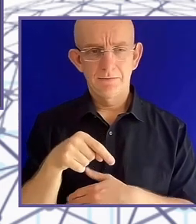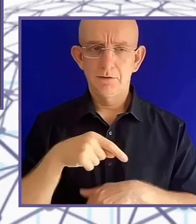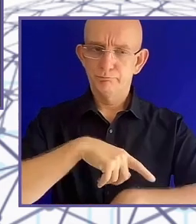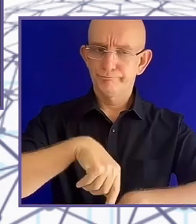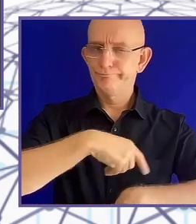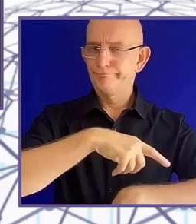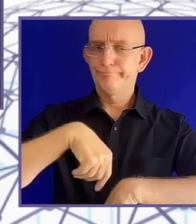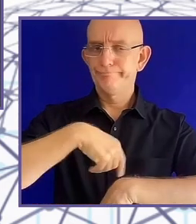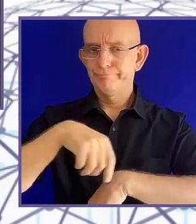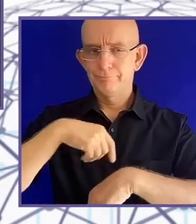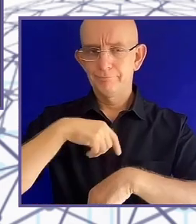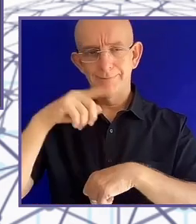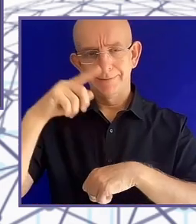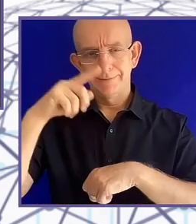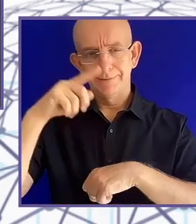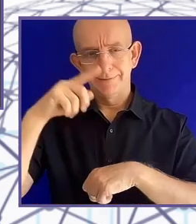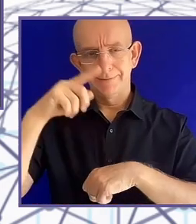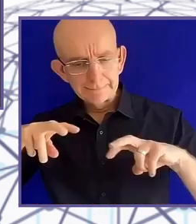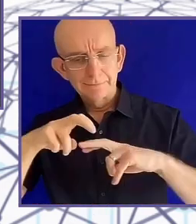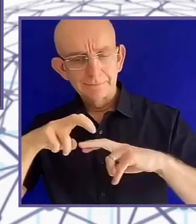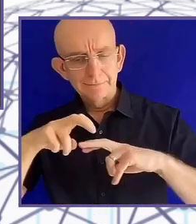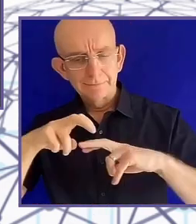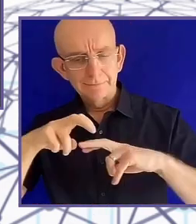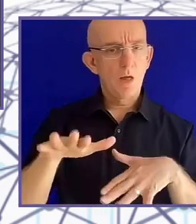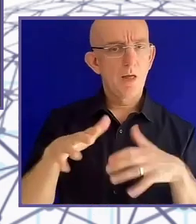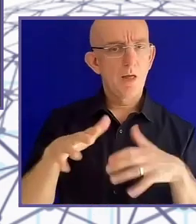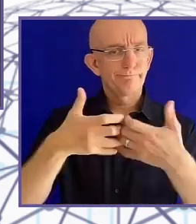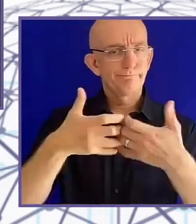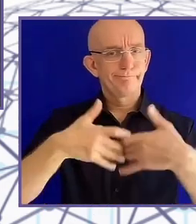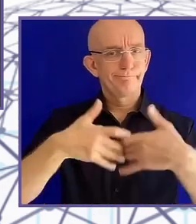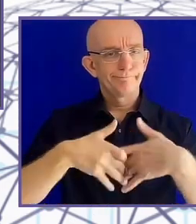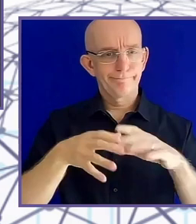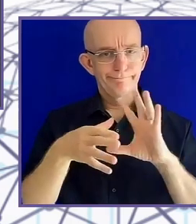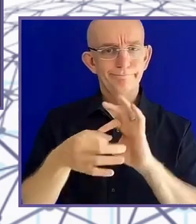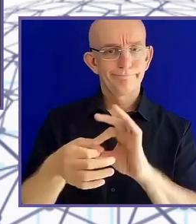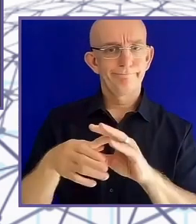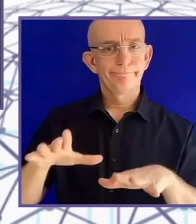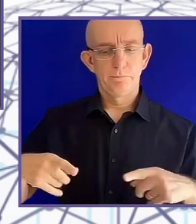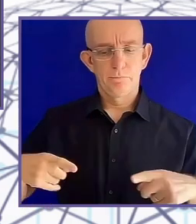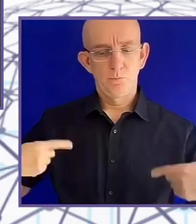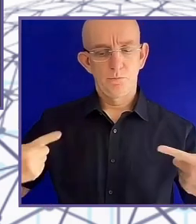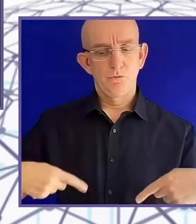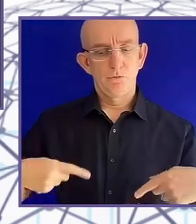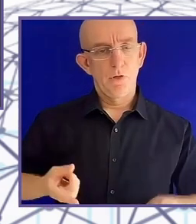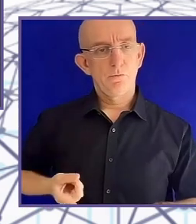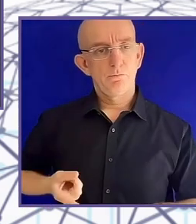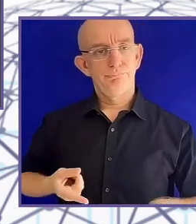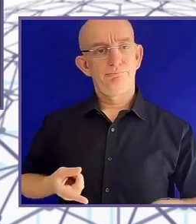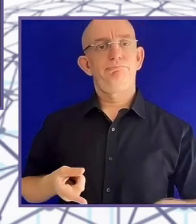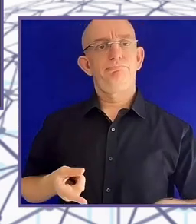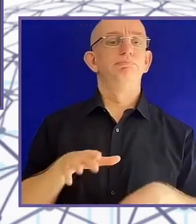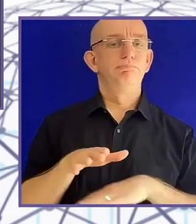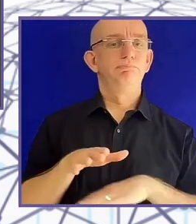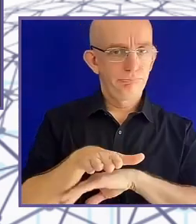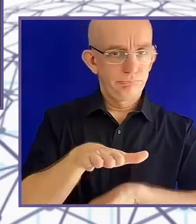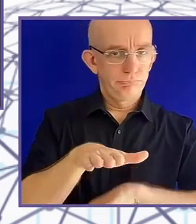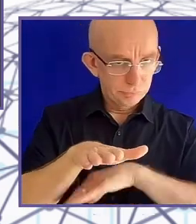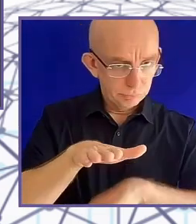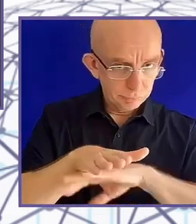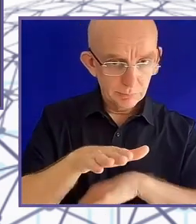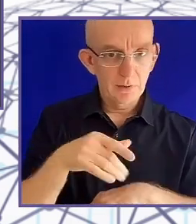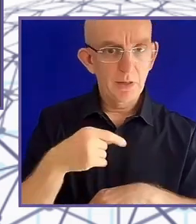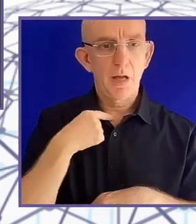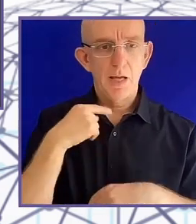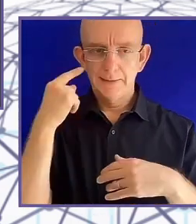thanks to ex-partners, who would say, oh, no, she did a PhD in wheelchairs. And everybody